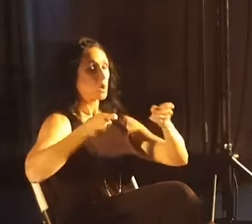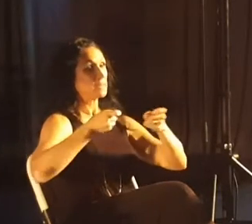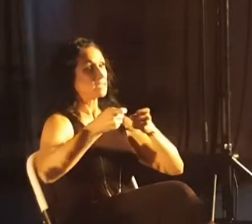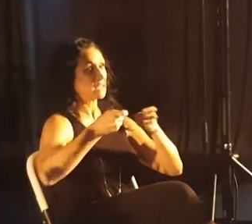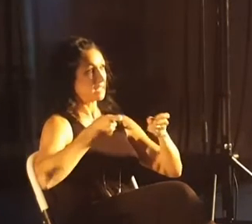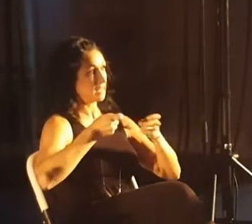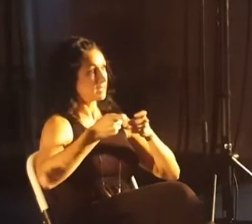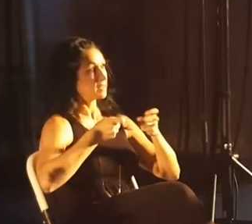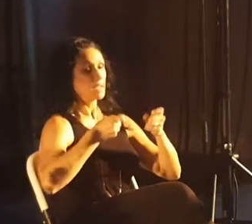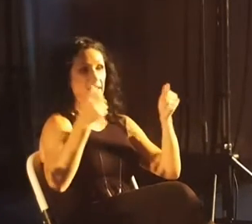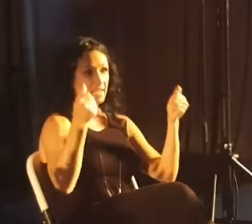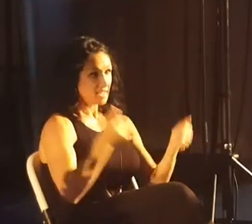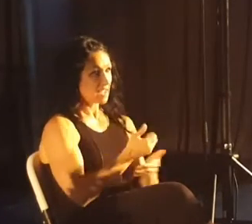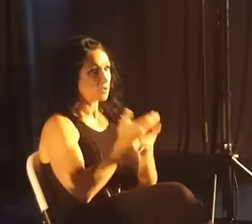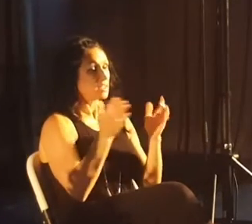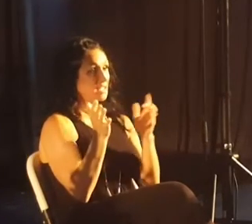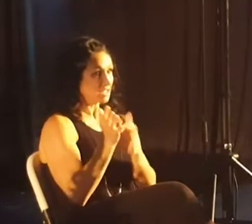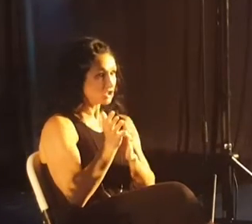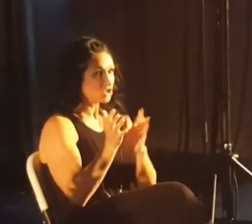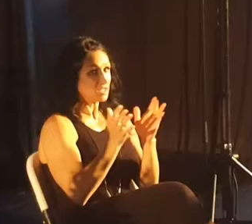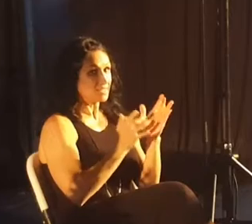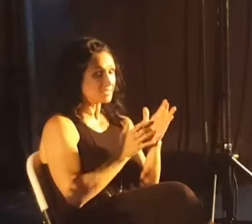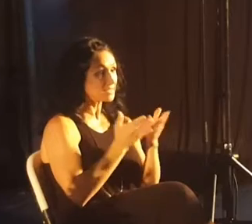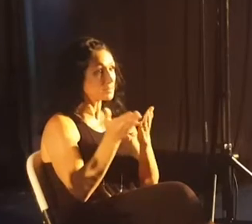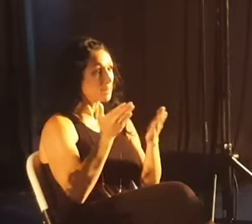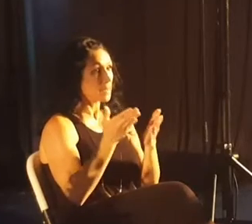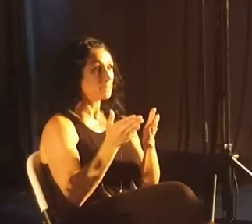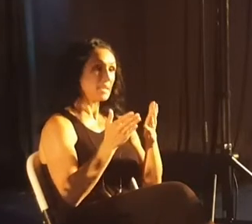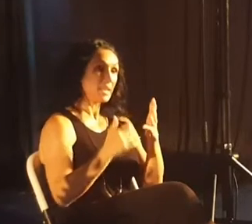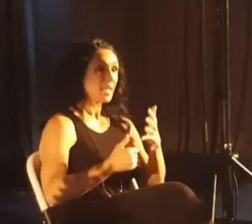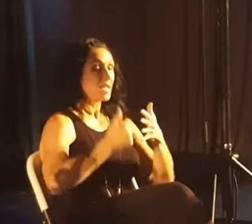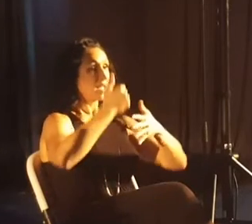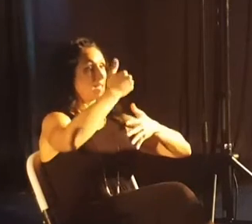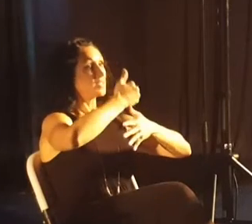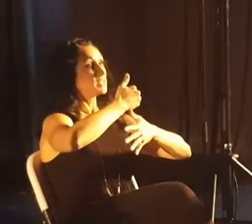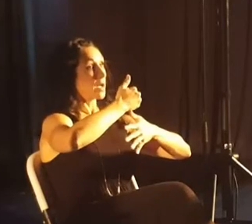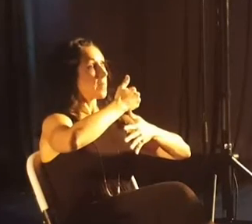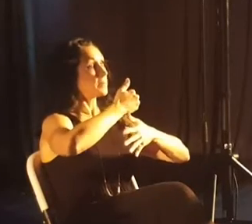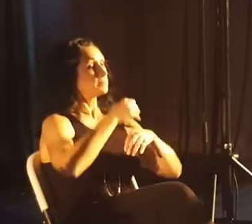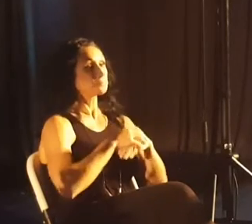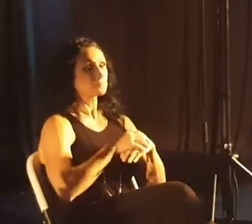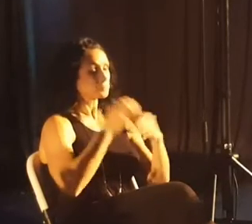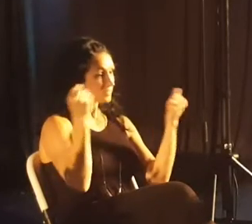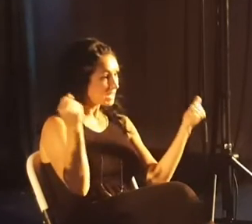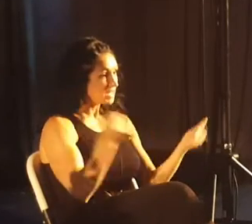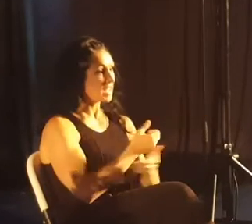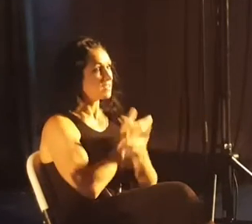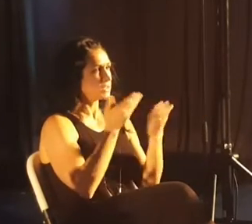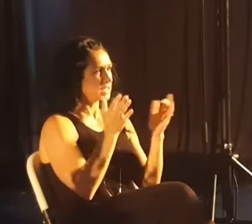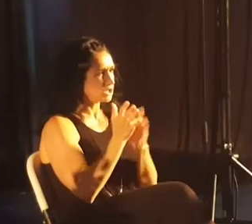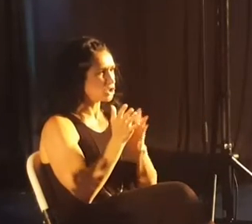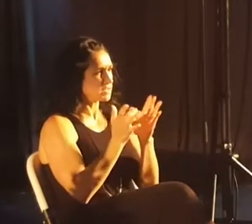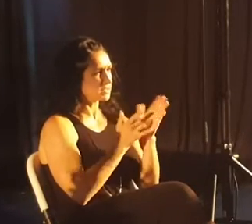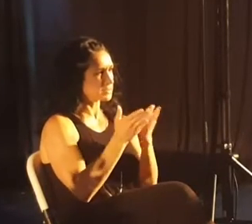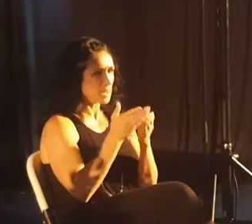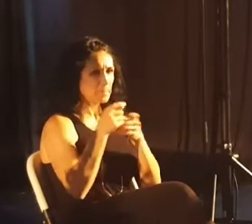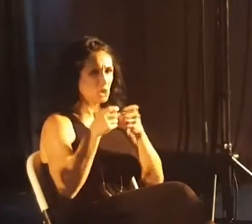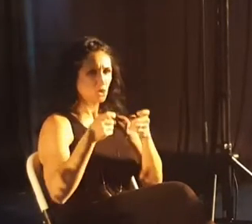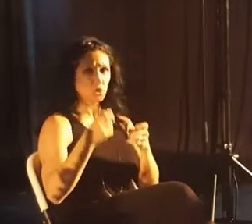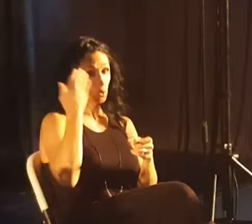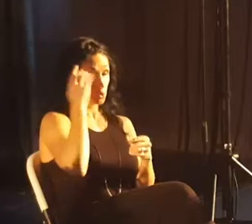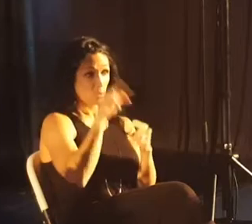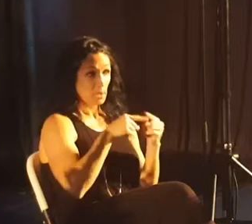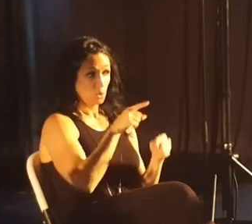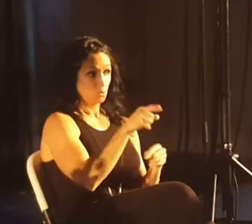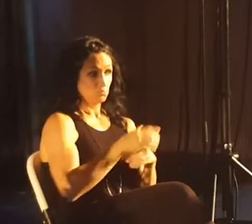So that in everything, Jesus might be at the head. So that in everything, Jesus might be in charge. I don't know